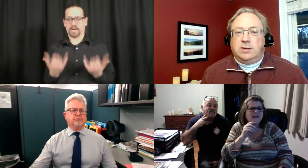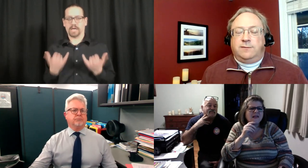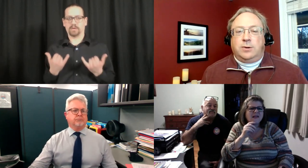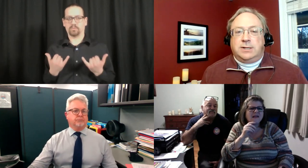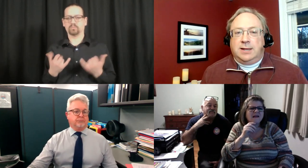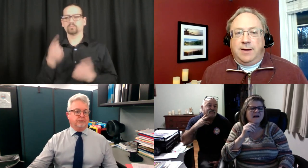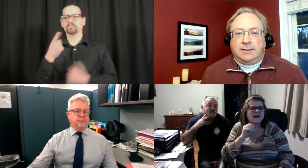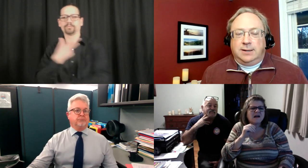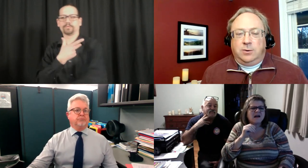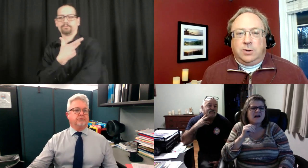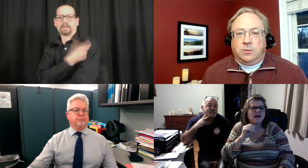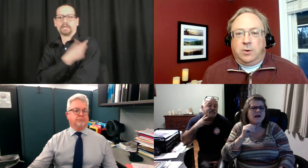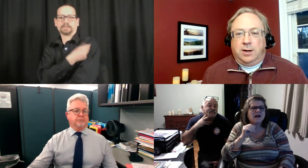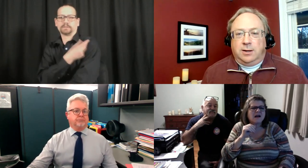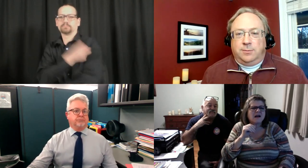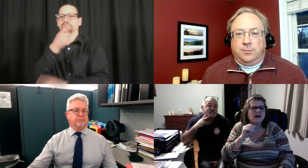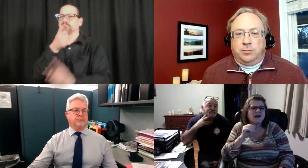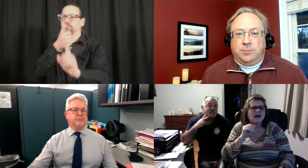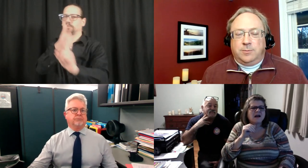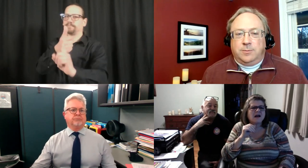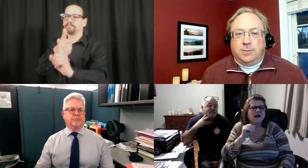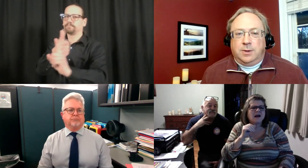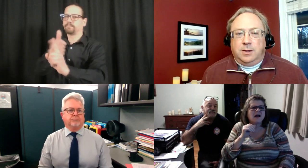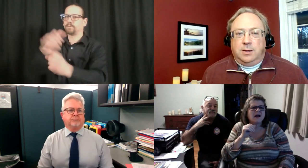No one's forced to get the vaccine who doesn't want it.